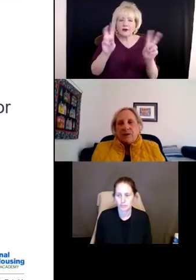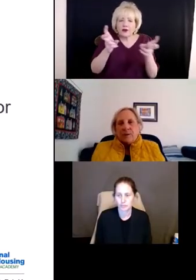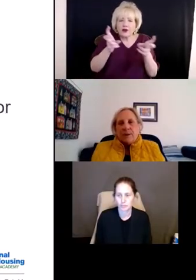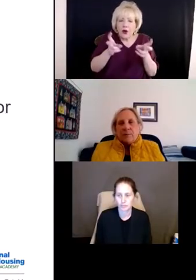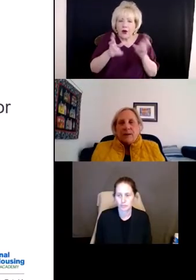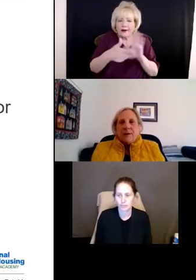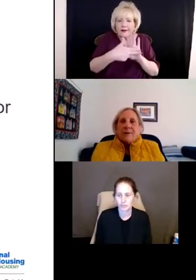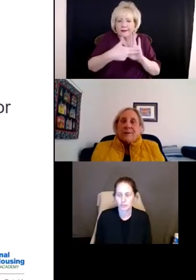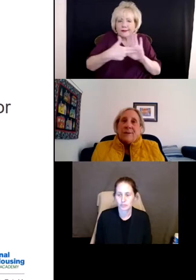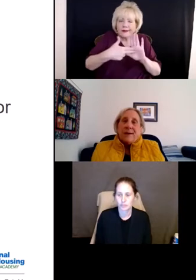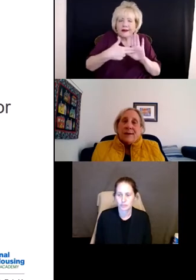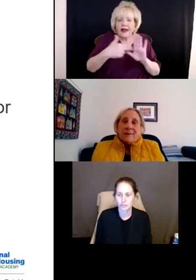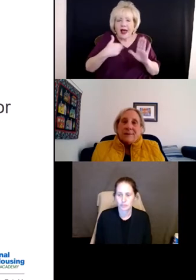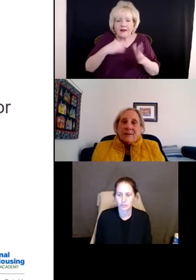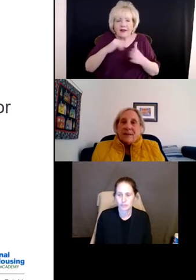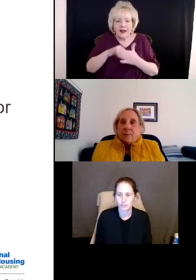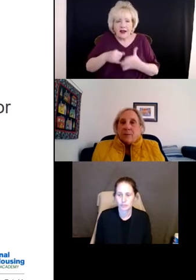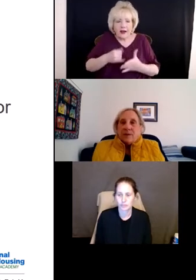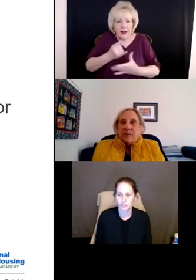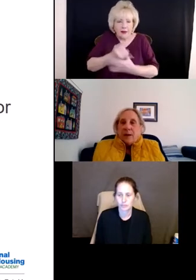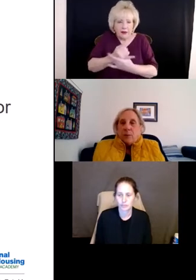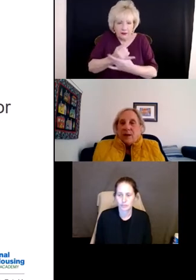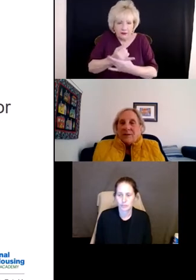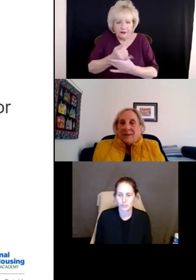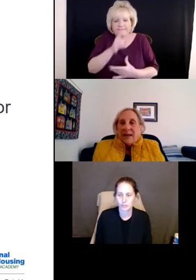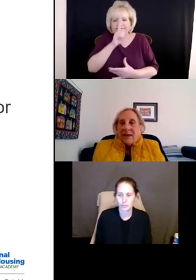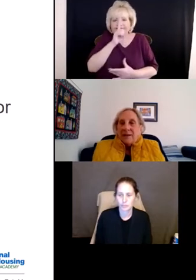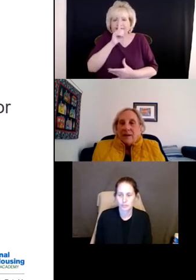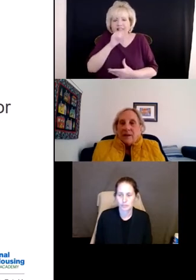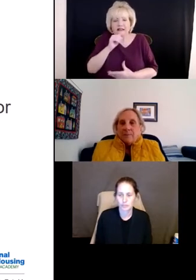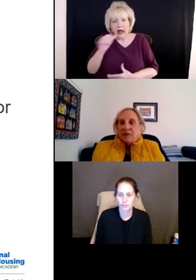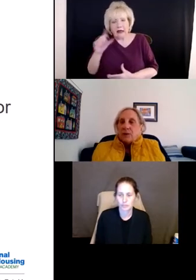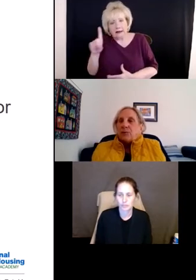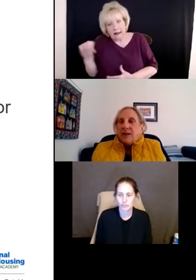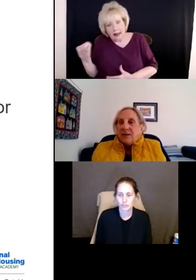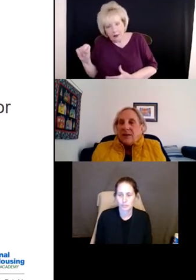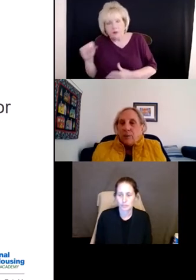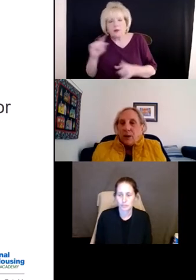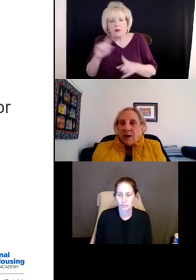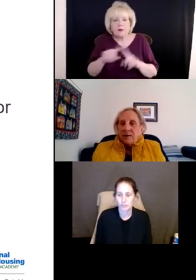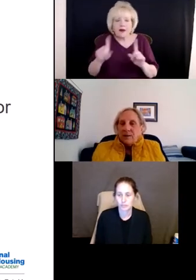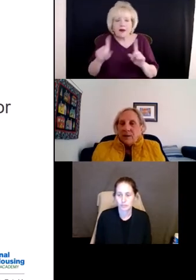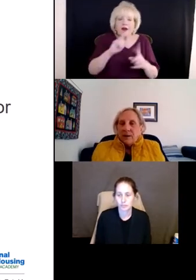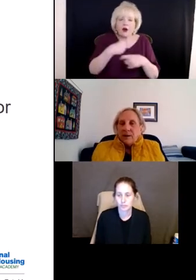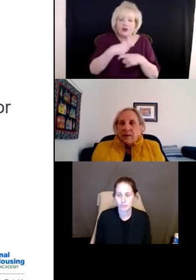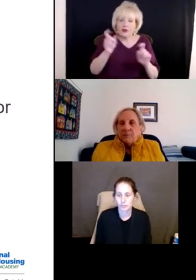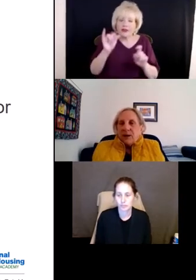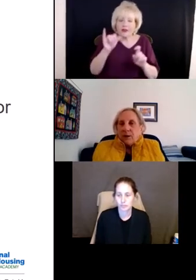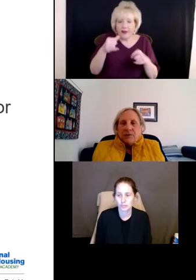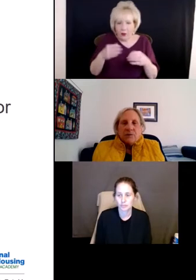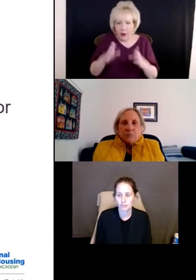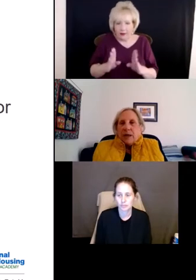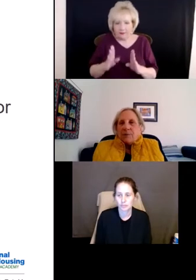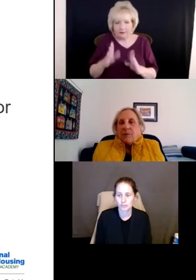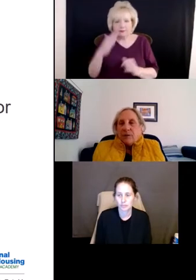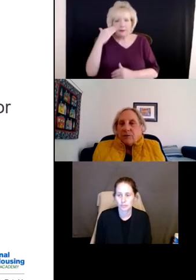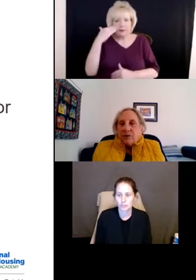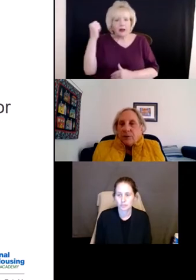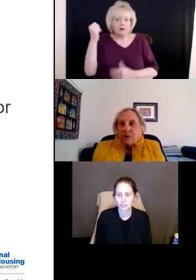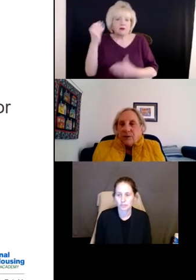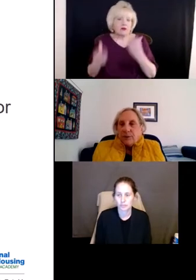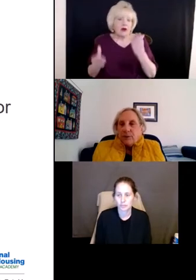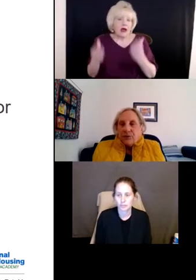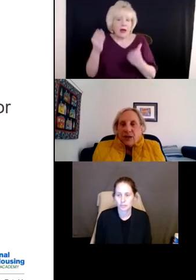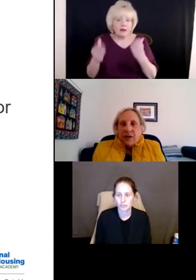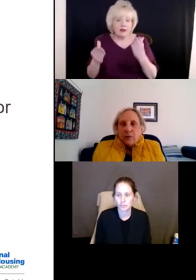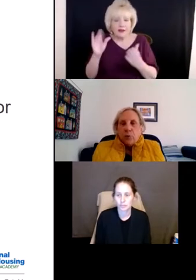as having such an impairment? So they're not disabled in that way today. But they're treated that way. Because perhaps because